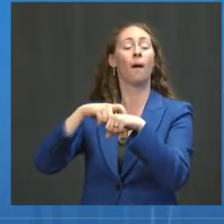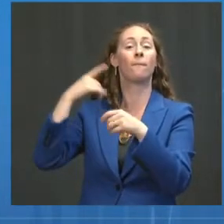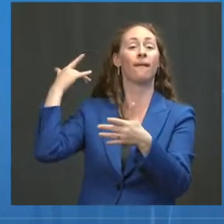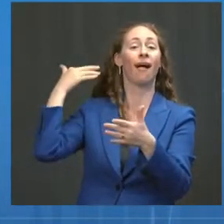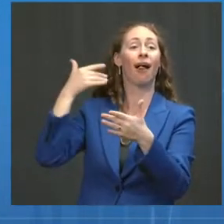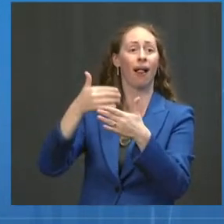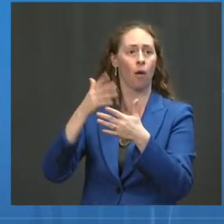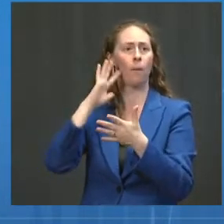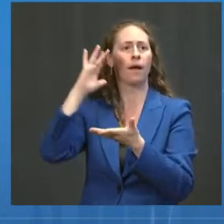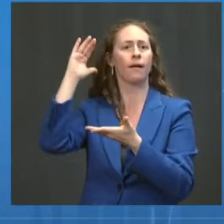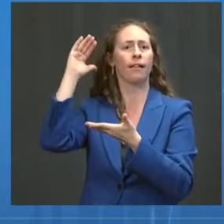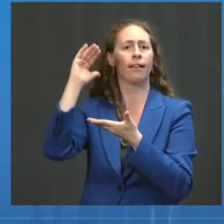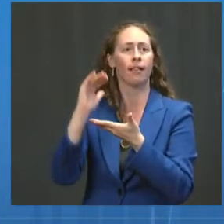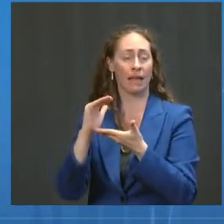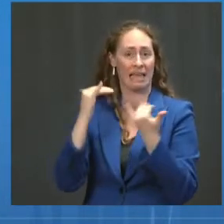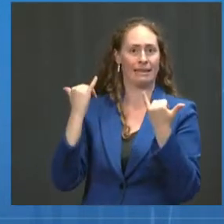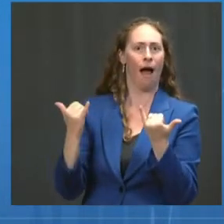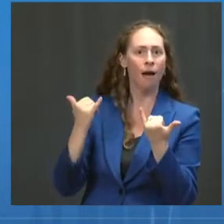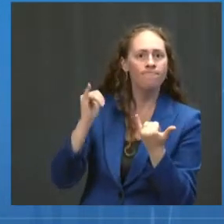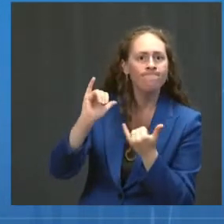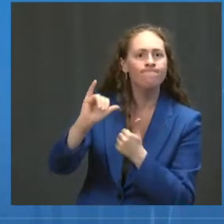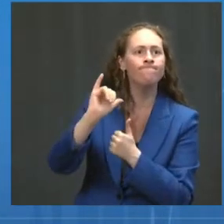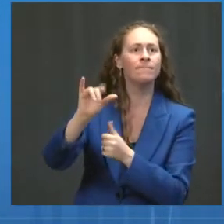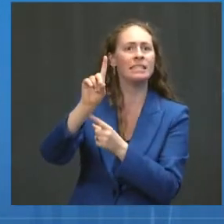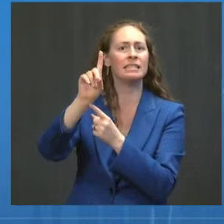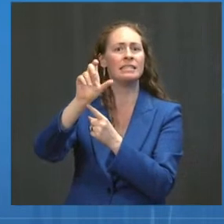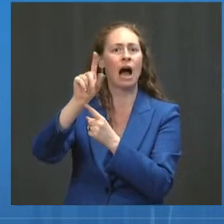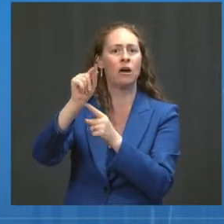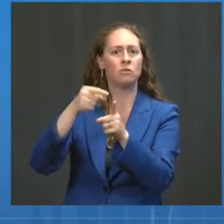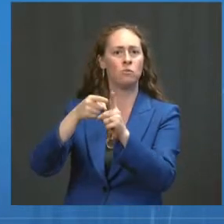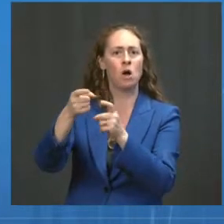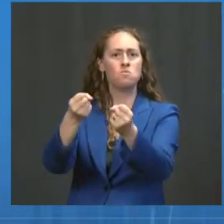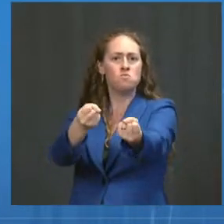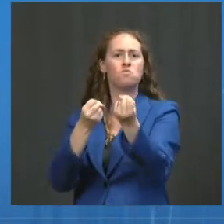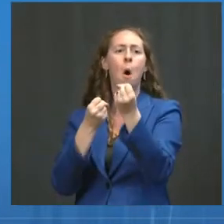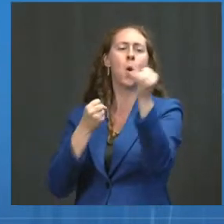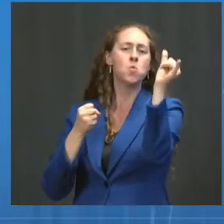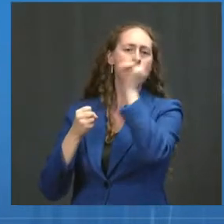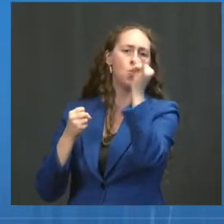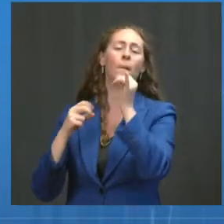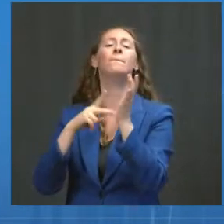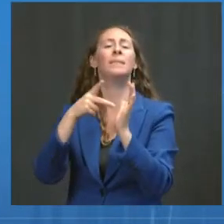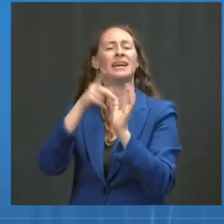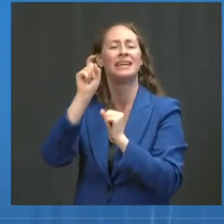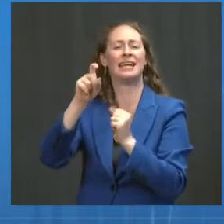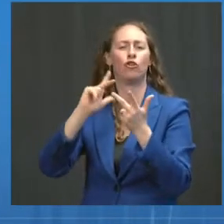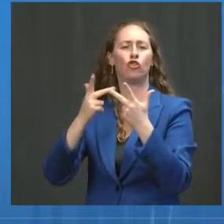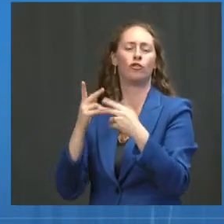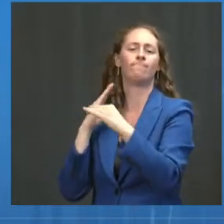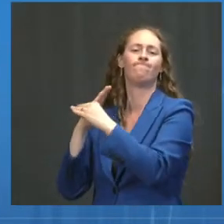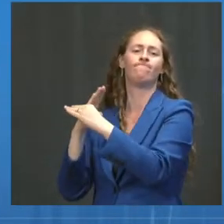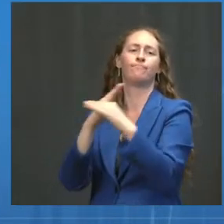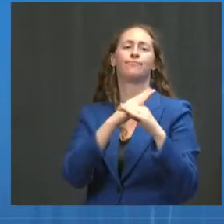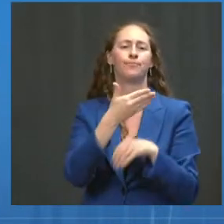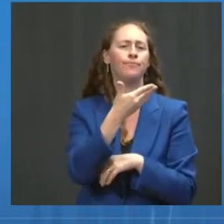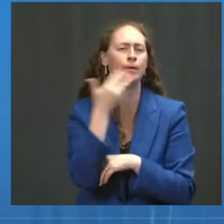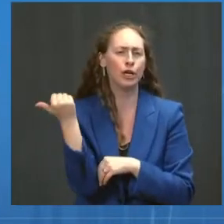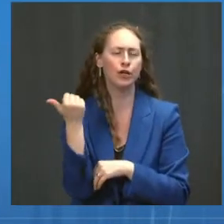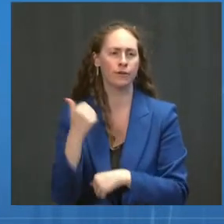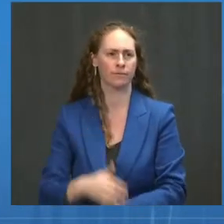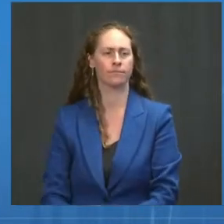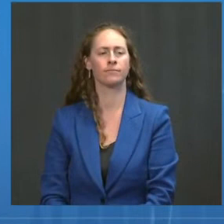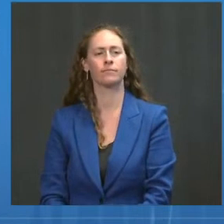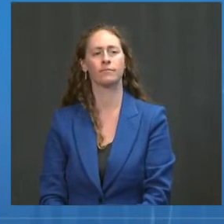Even though this new data, even though this new data affirms that vaccine protection remains high against the worst